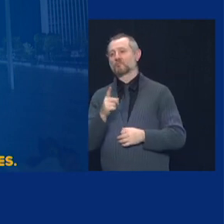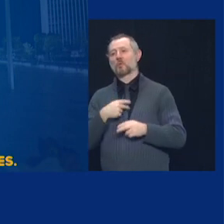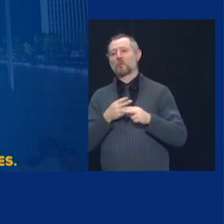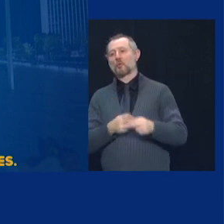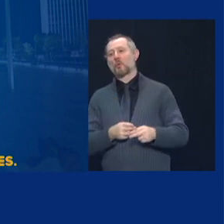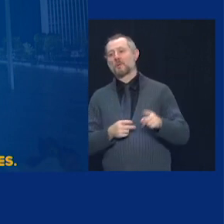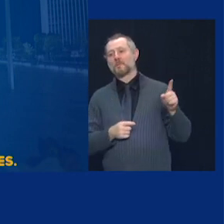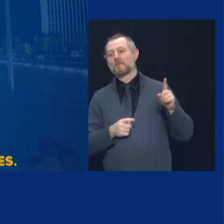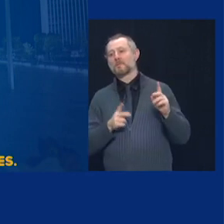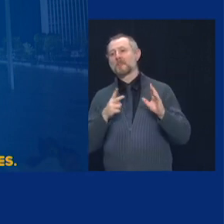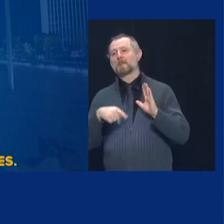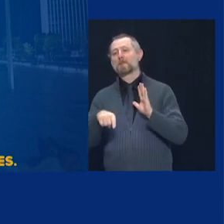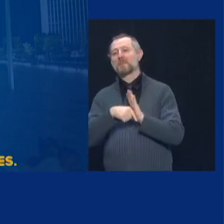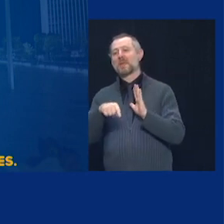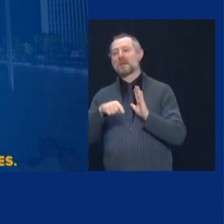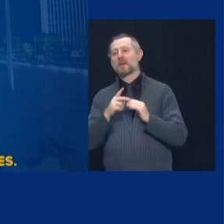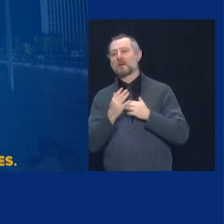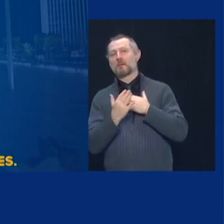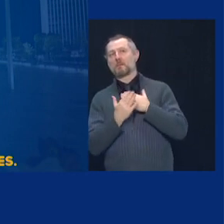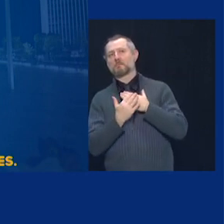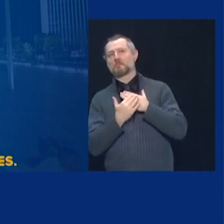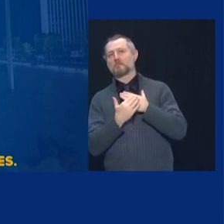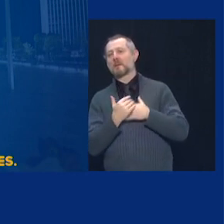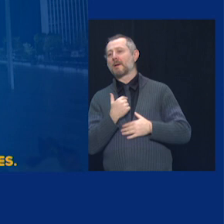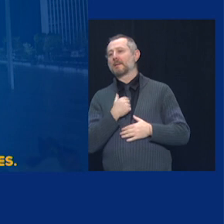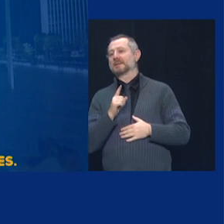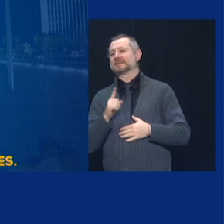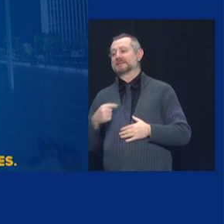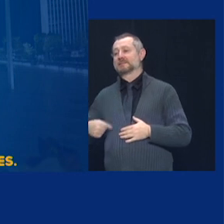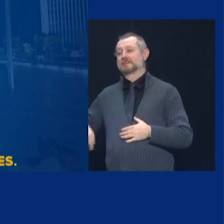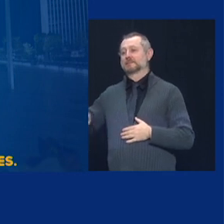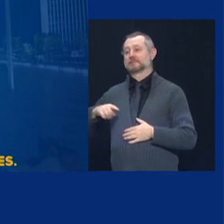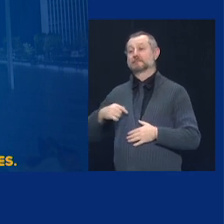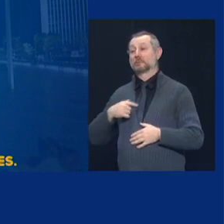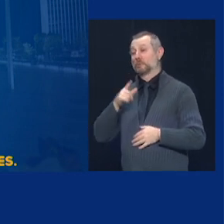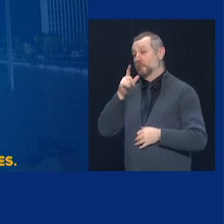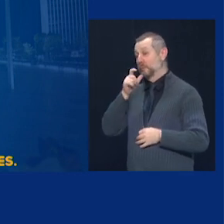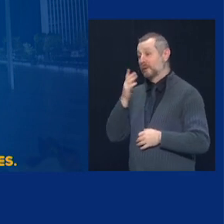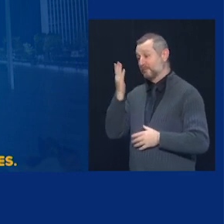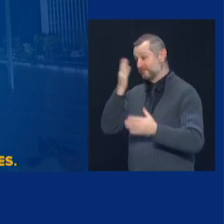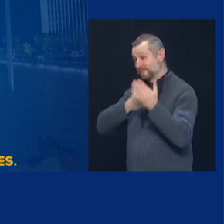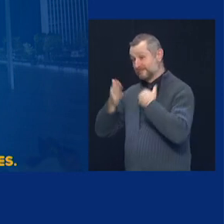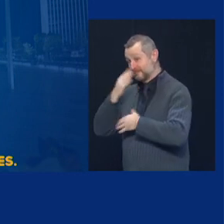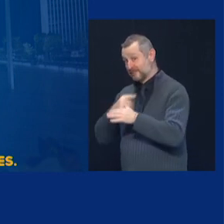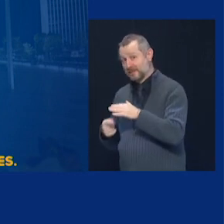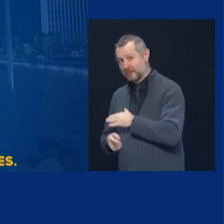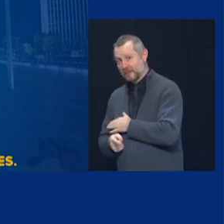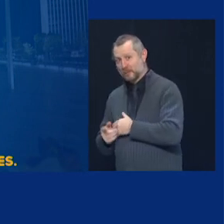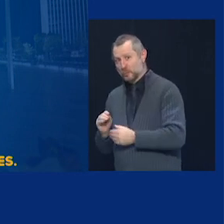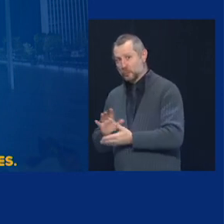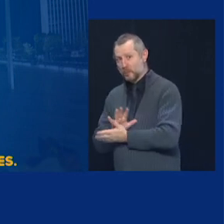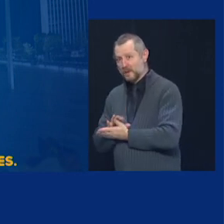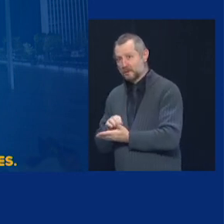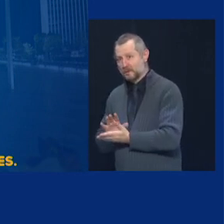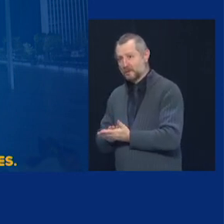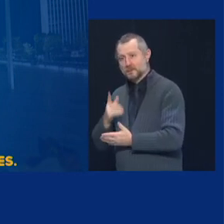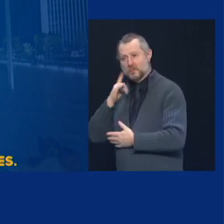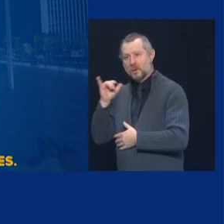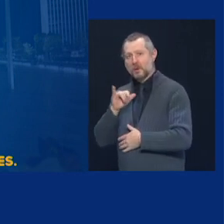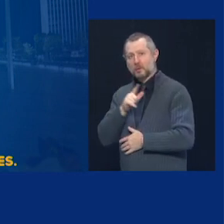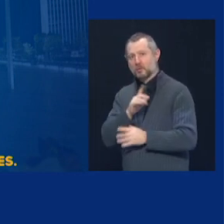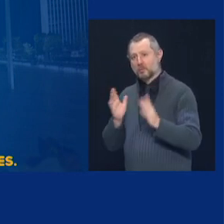are undocumented, alarm bells. And it sounded like you were trying to use the vaccination